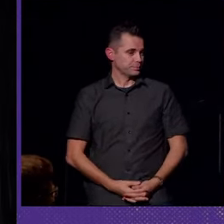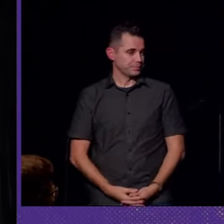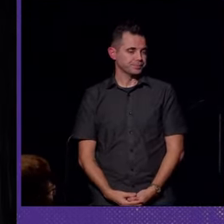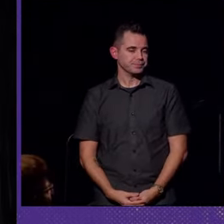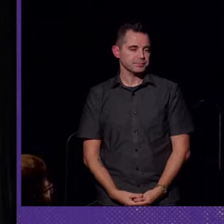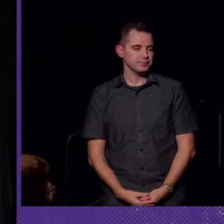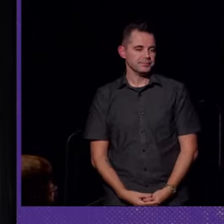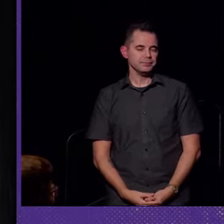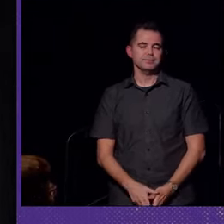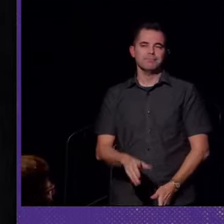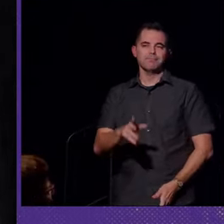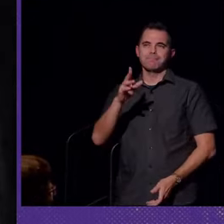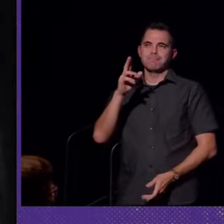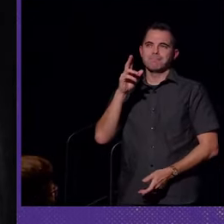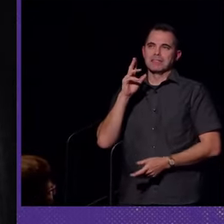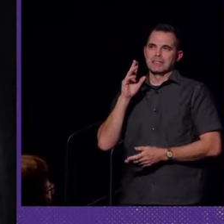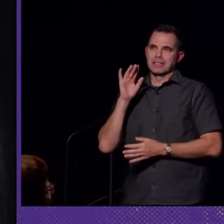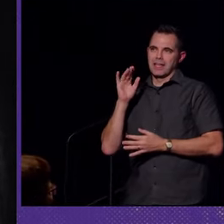Um,